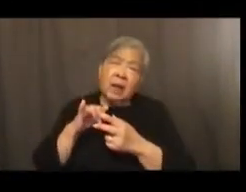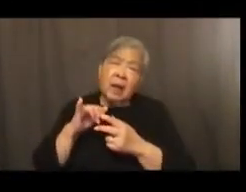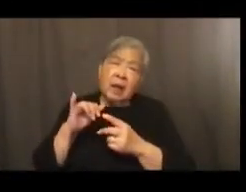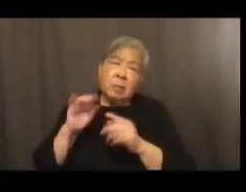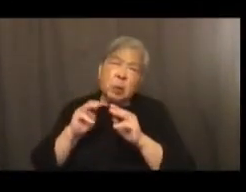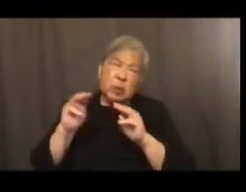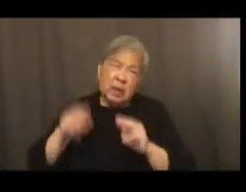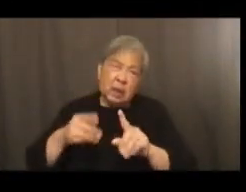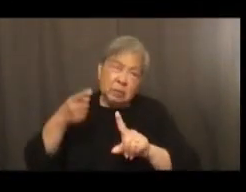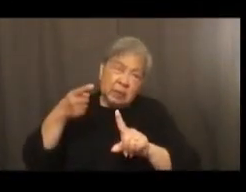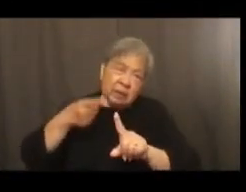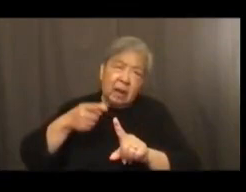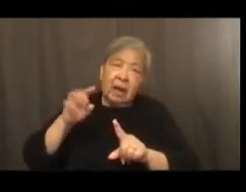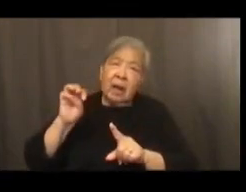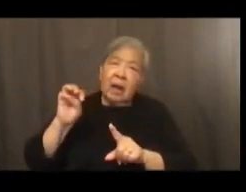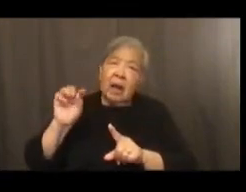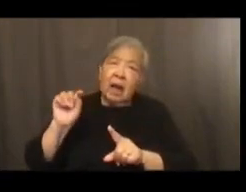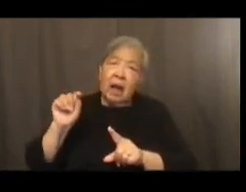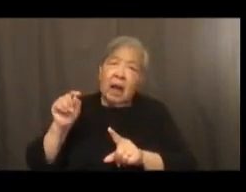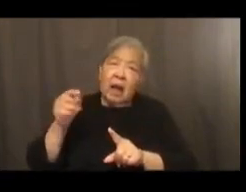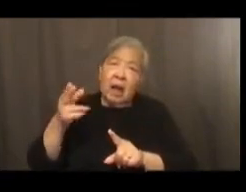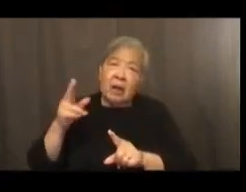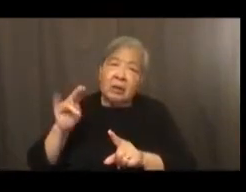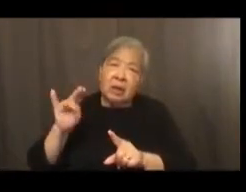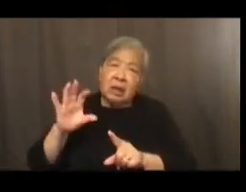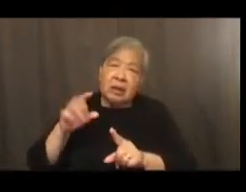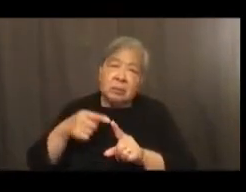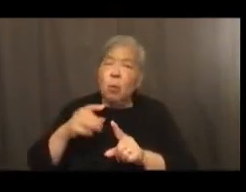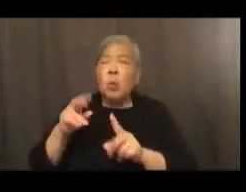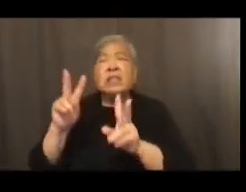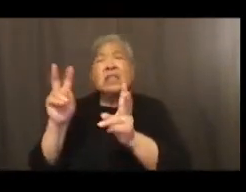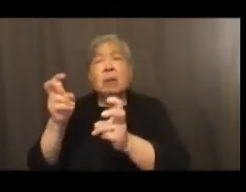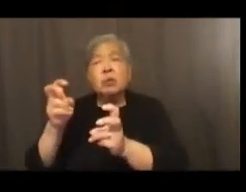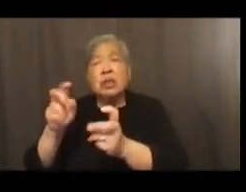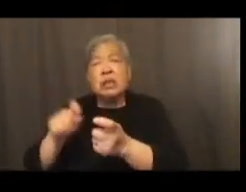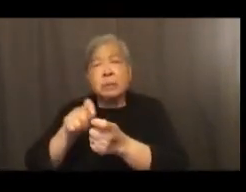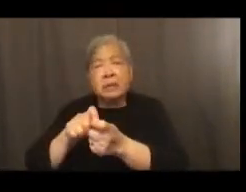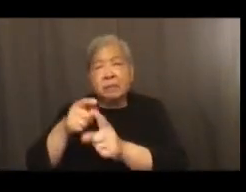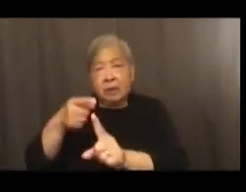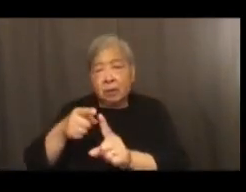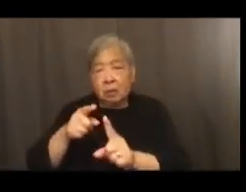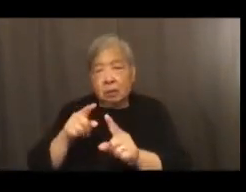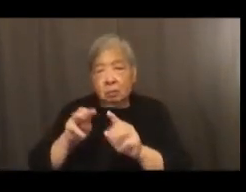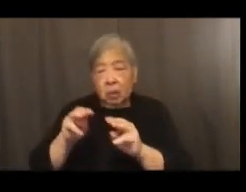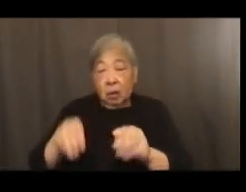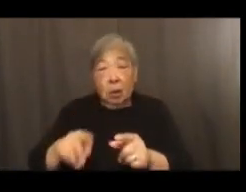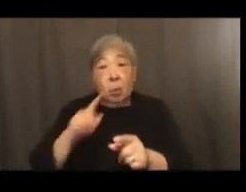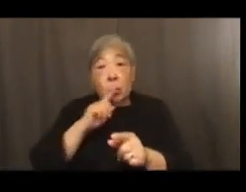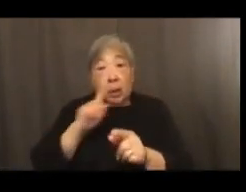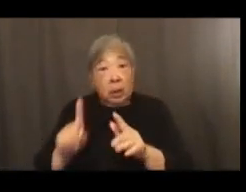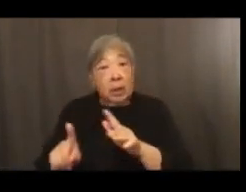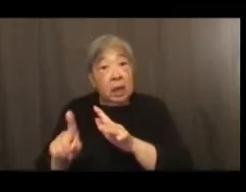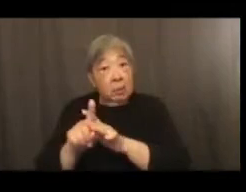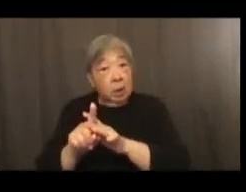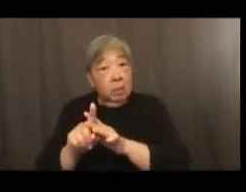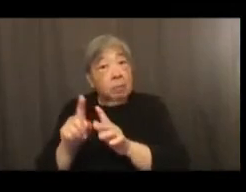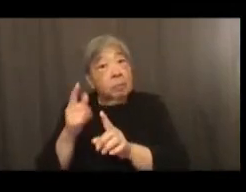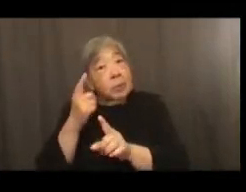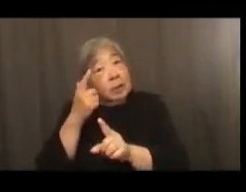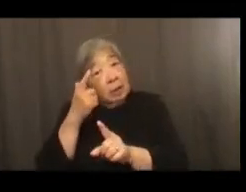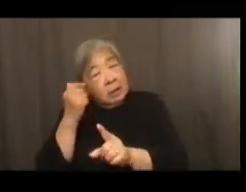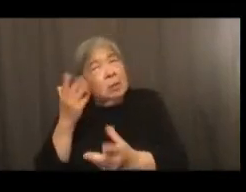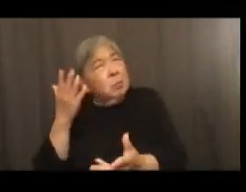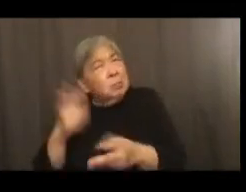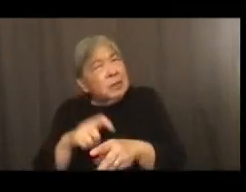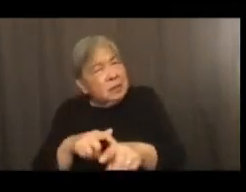you know, subject-specific museums really arose out of a need, and probably